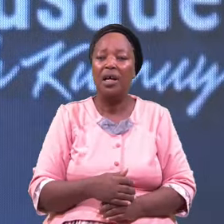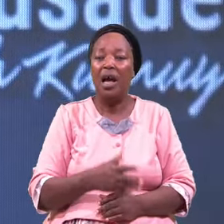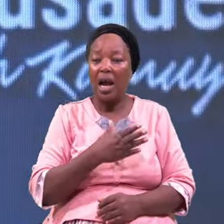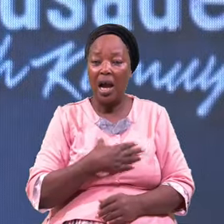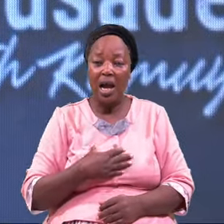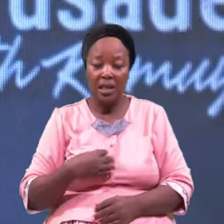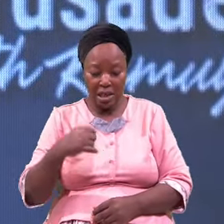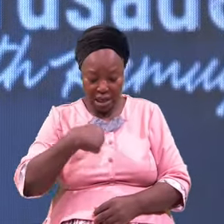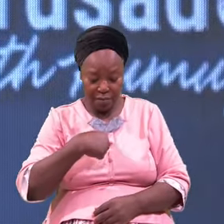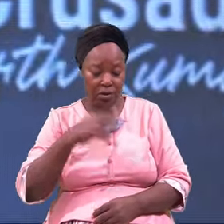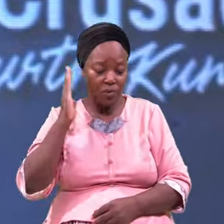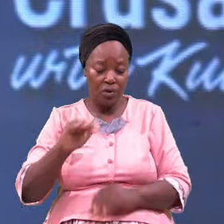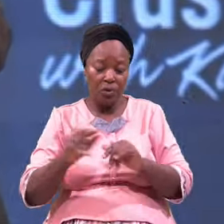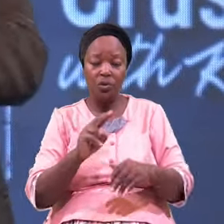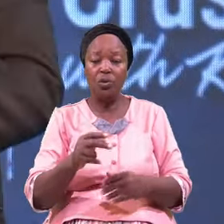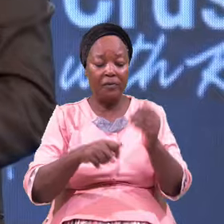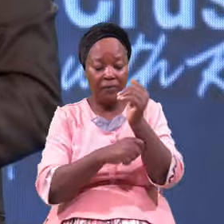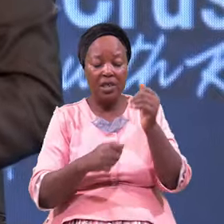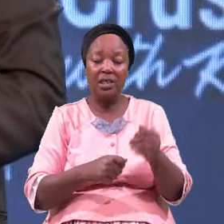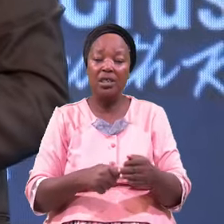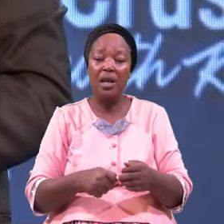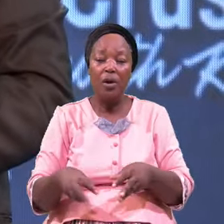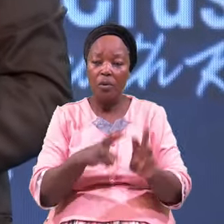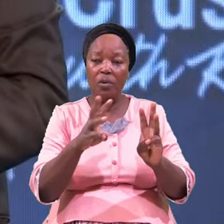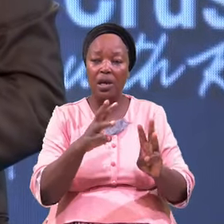Use Fleshly Method Human Method